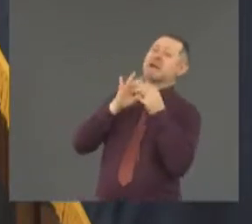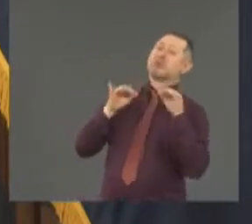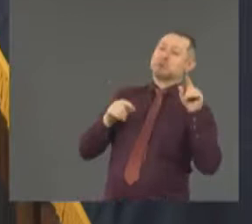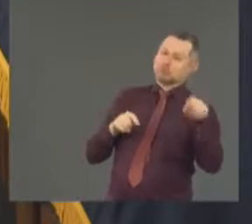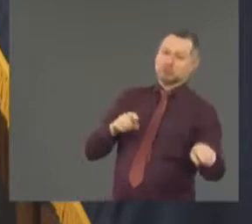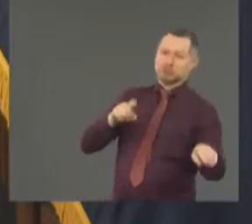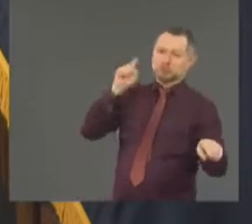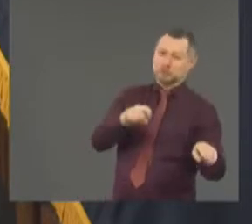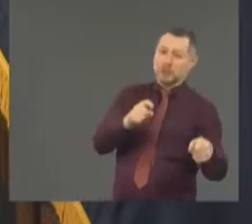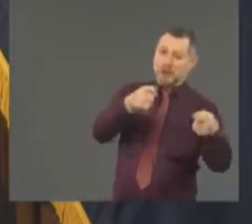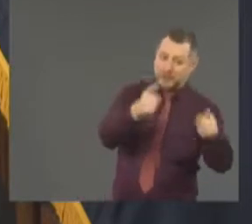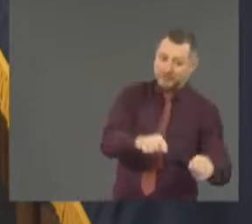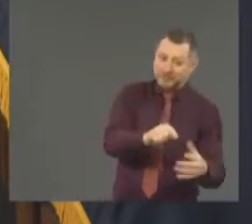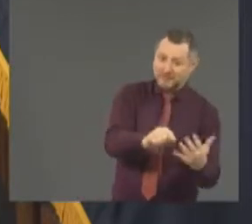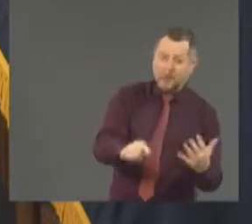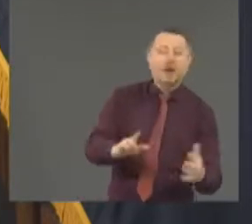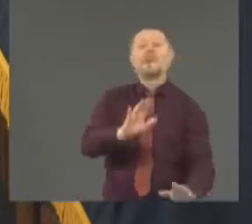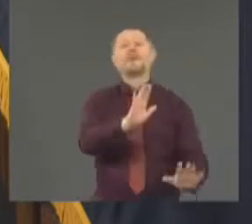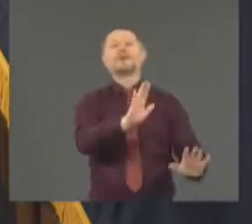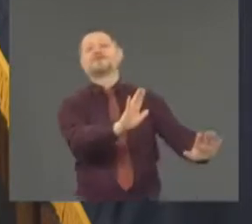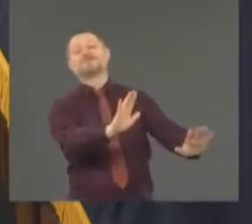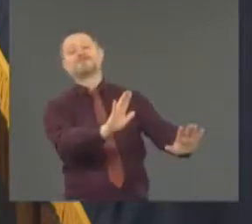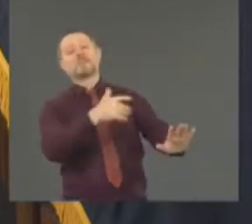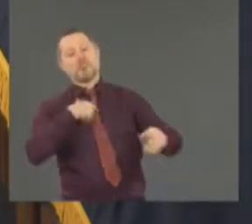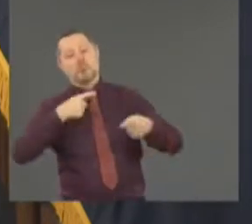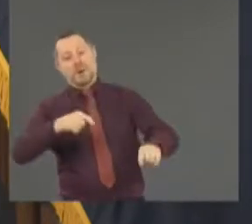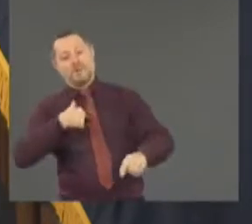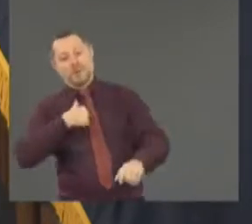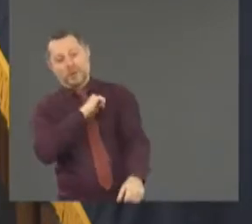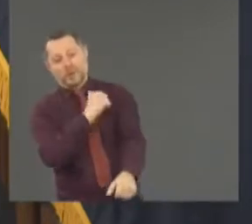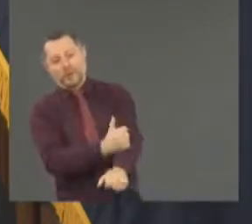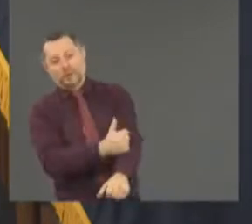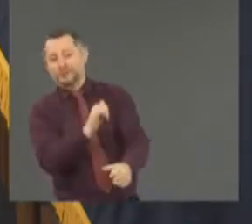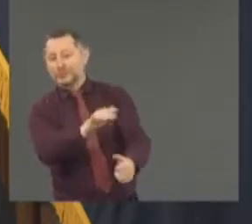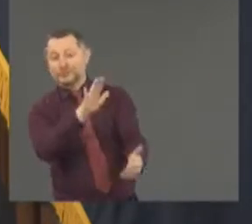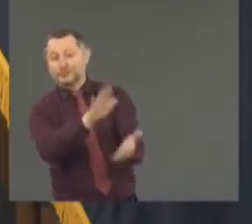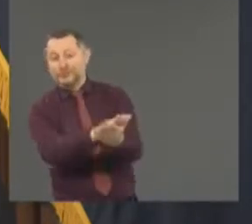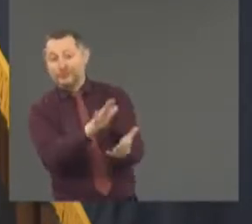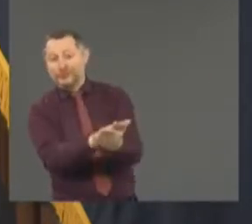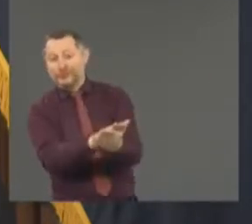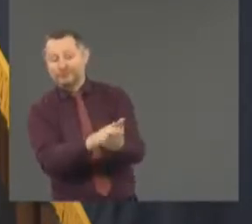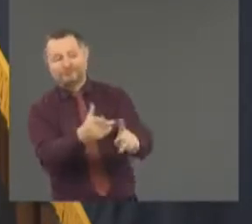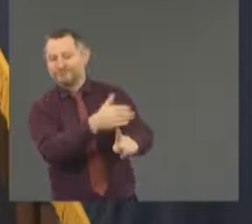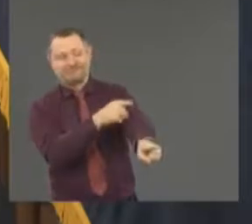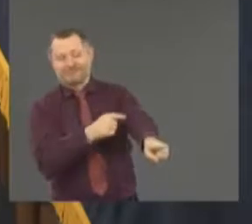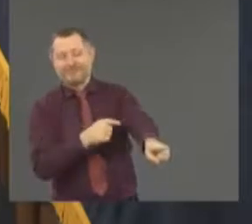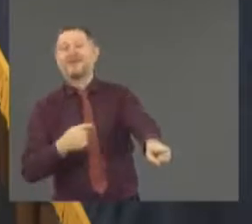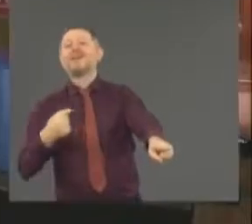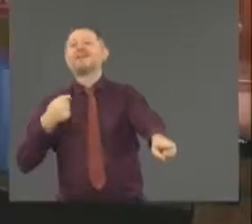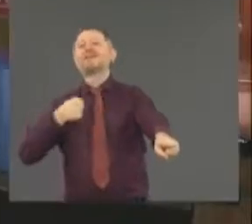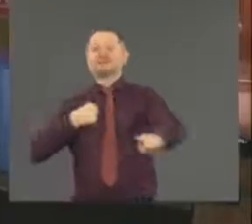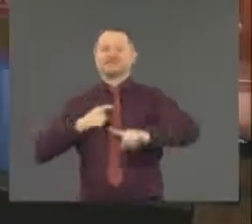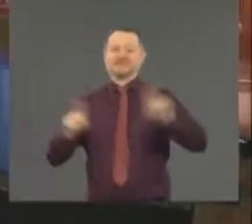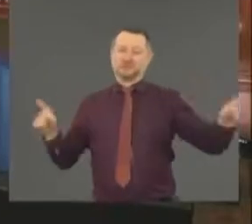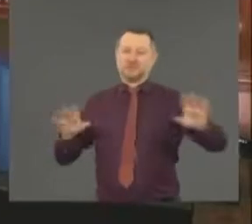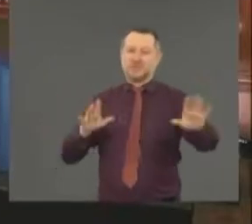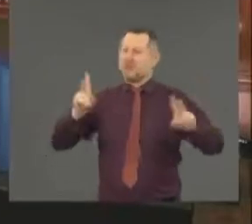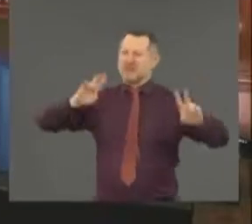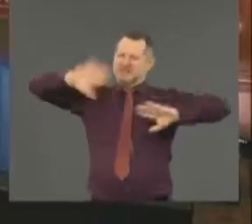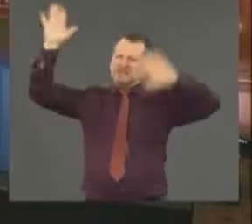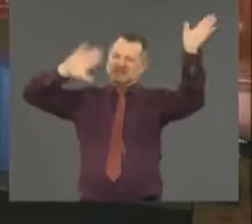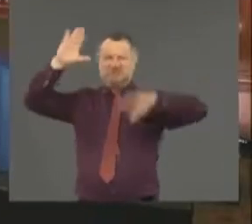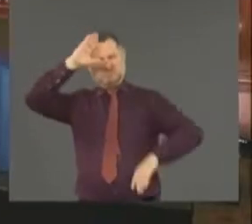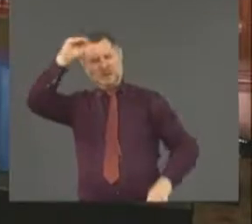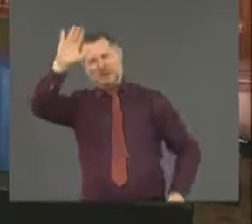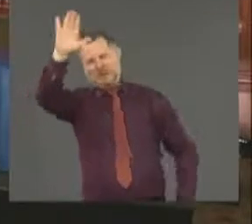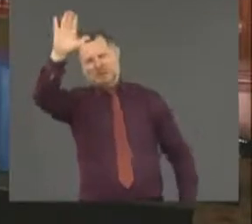the decision about the school. So it is totally different. governor. He's spoken to commissioner. What's the difference